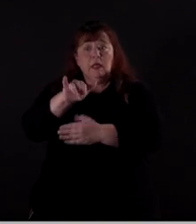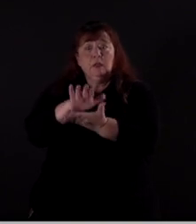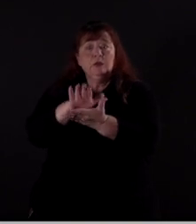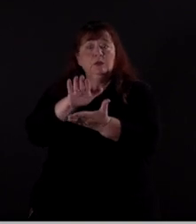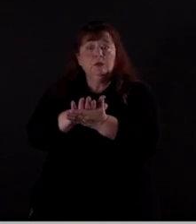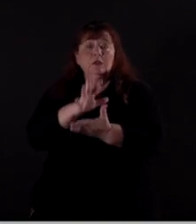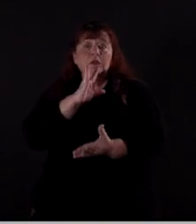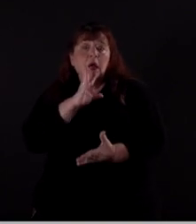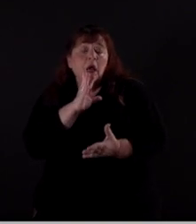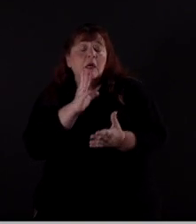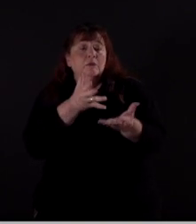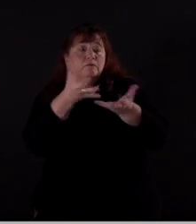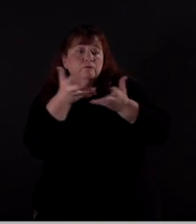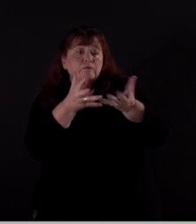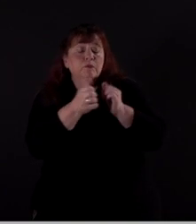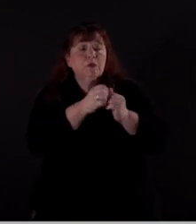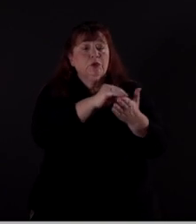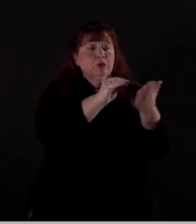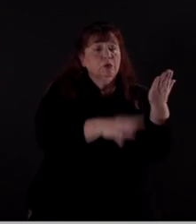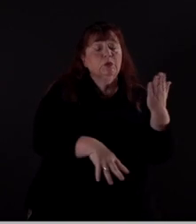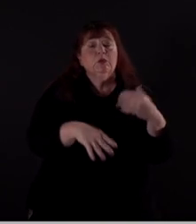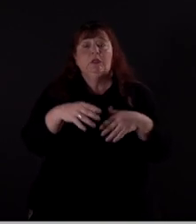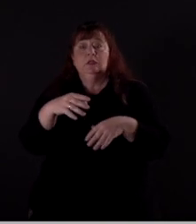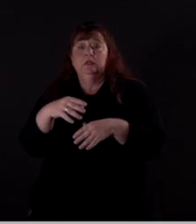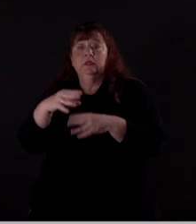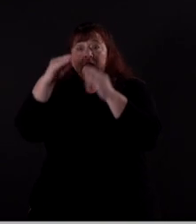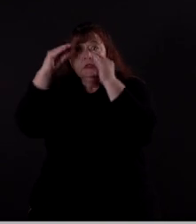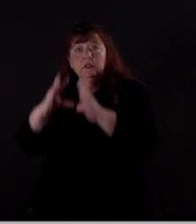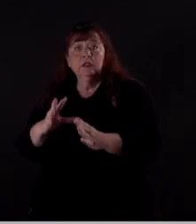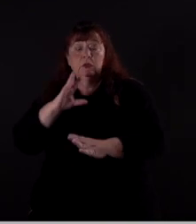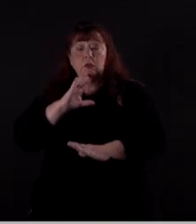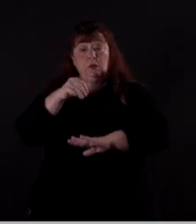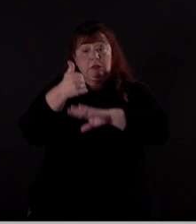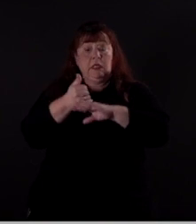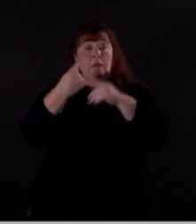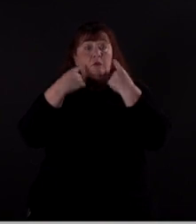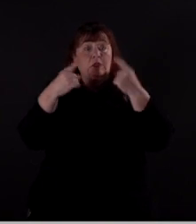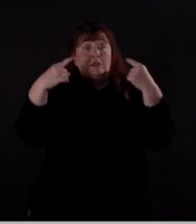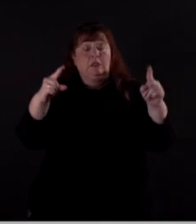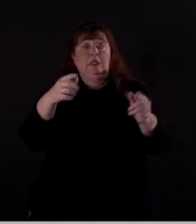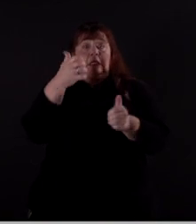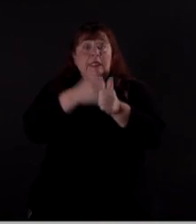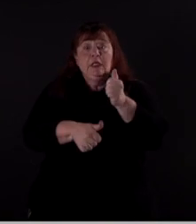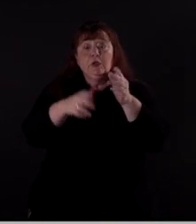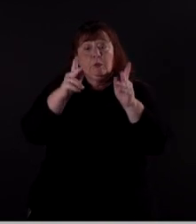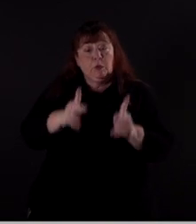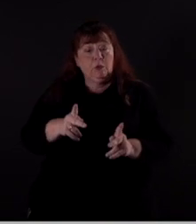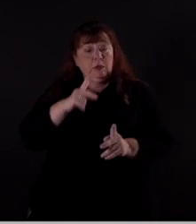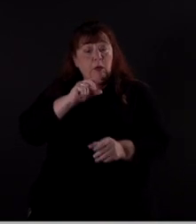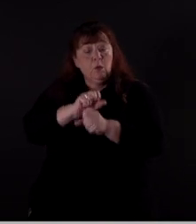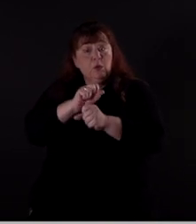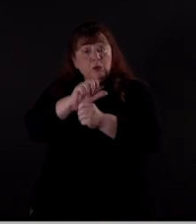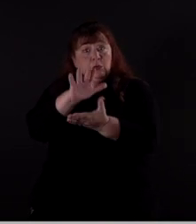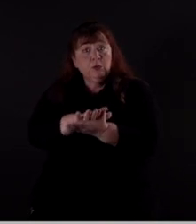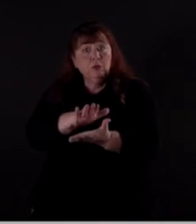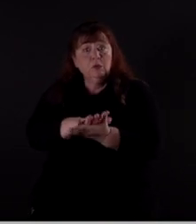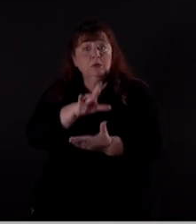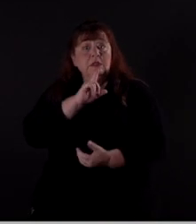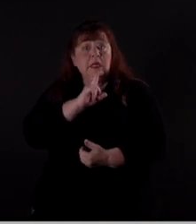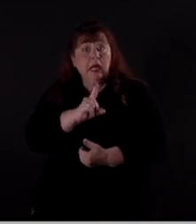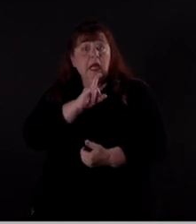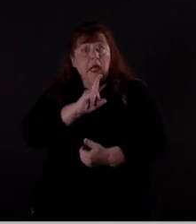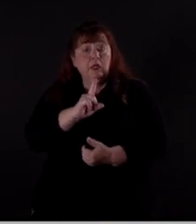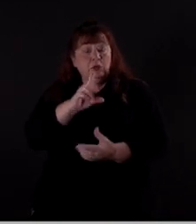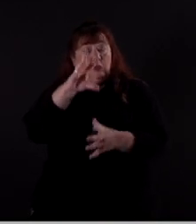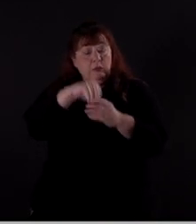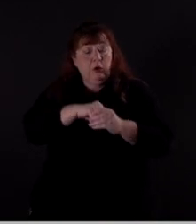Talk to the kids. Talk to the teacher. Make sure that we're setting them up for success. Every person that works in a school is actually part of our